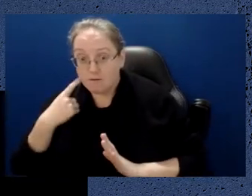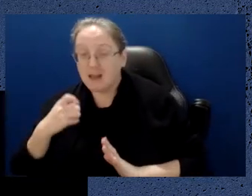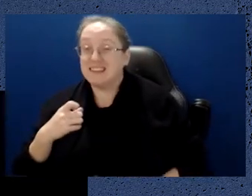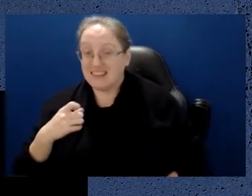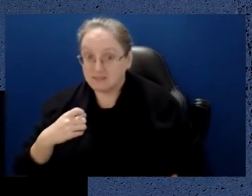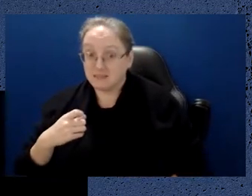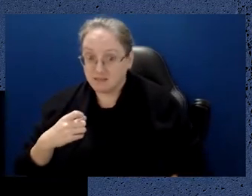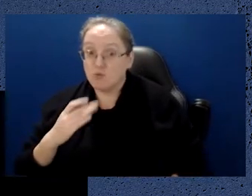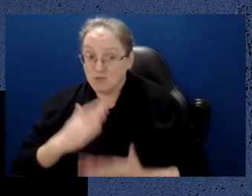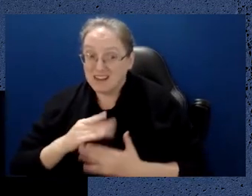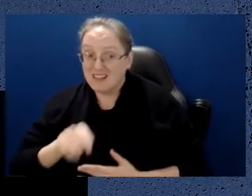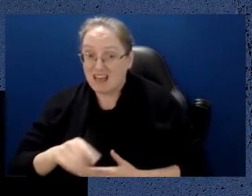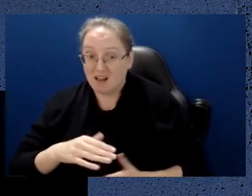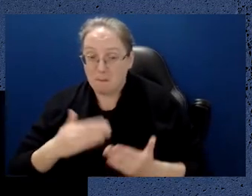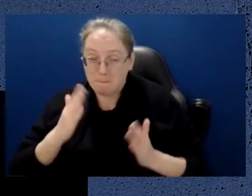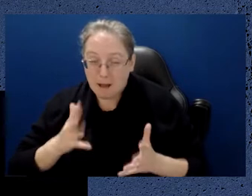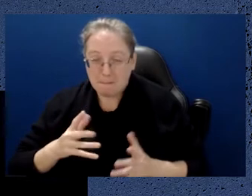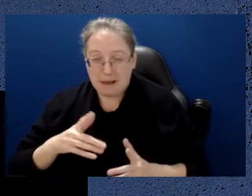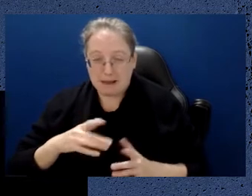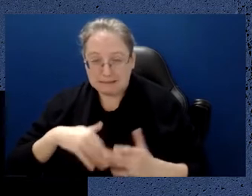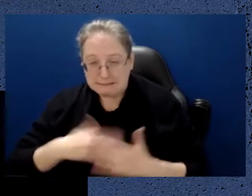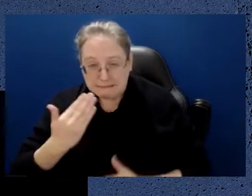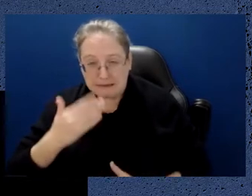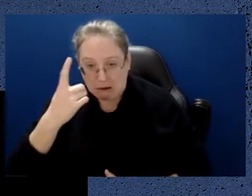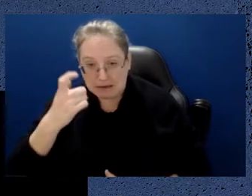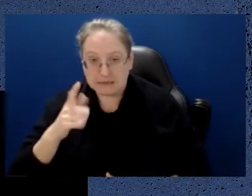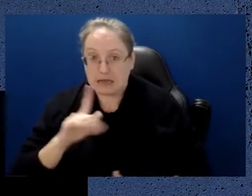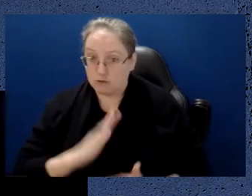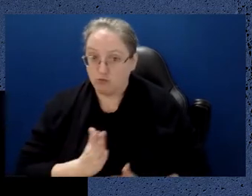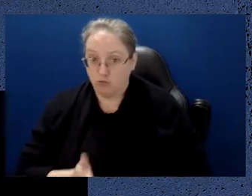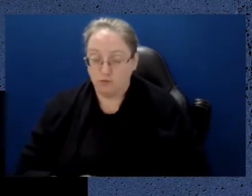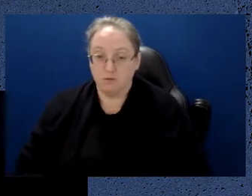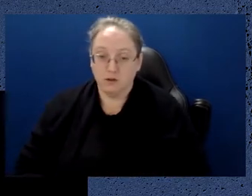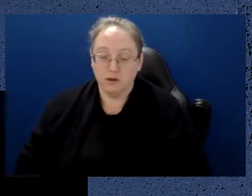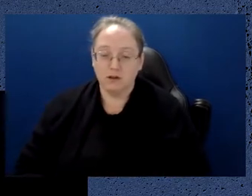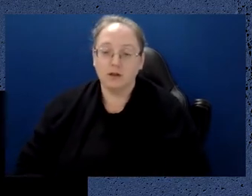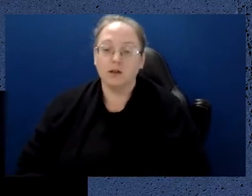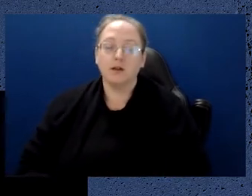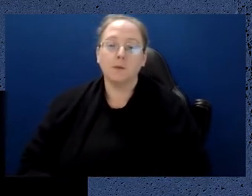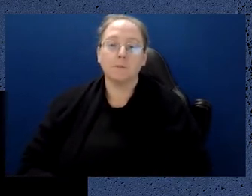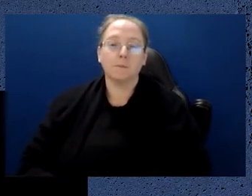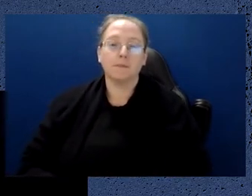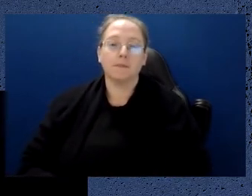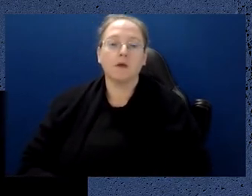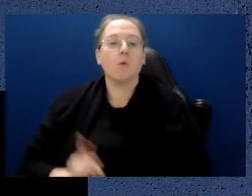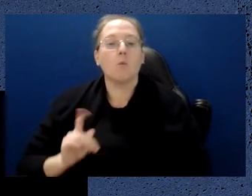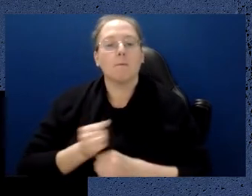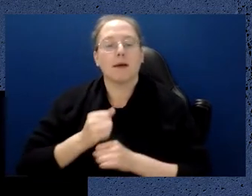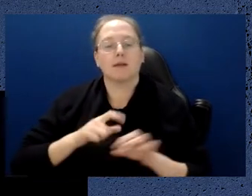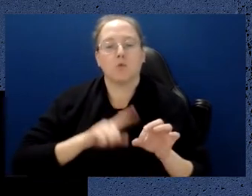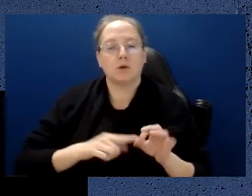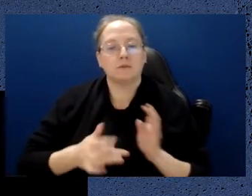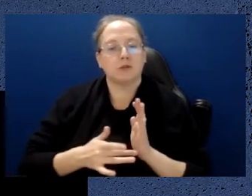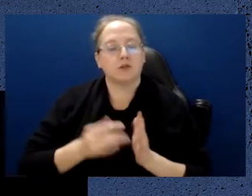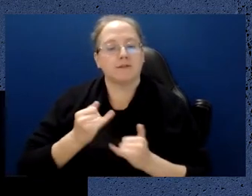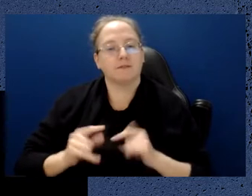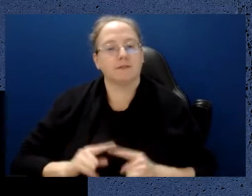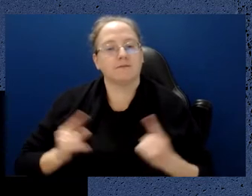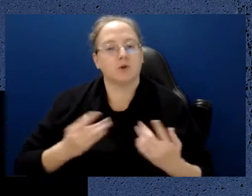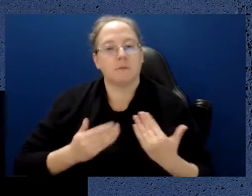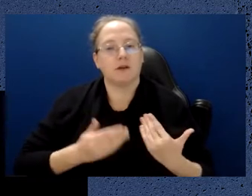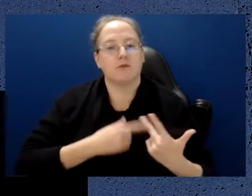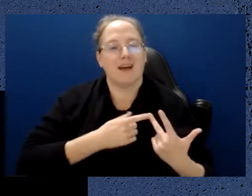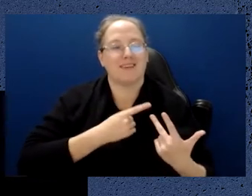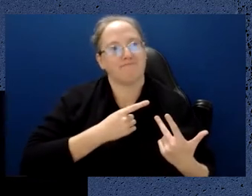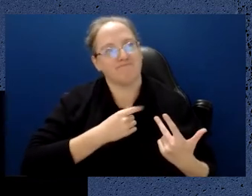experimentally. And these are basically what underpin quantum technology and what makes it very different to this sort of first